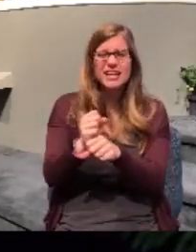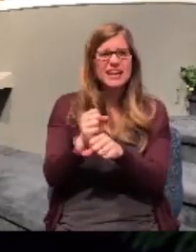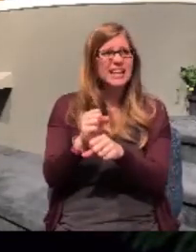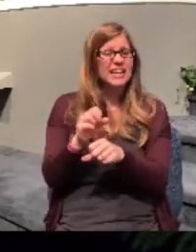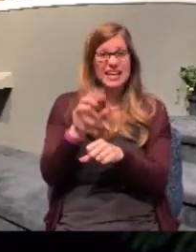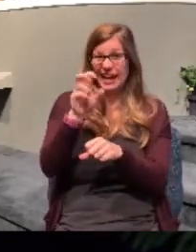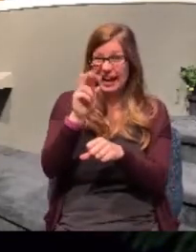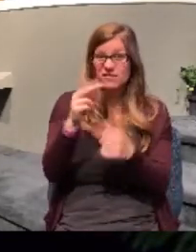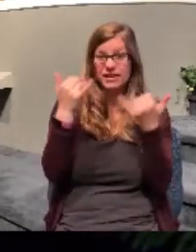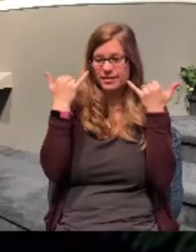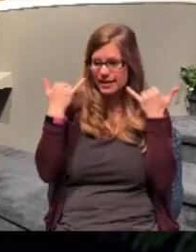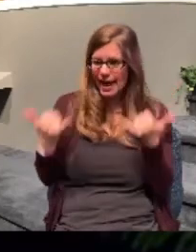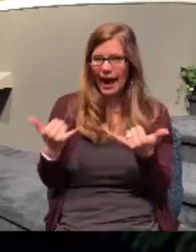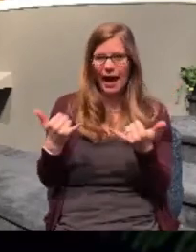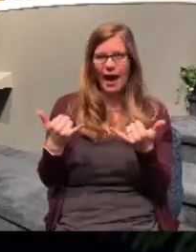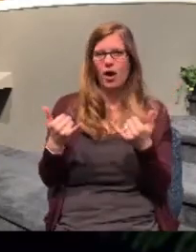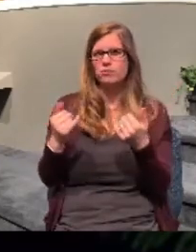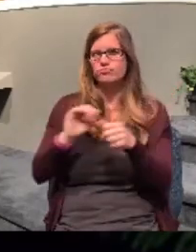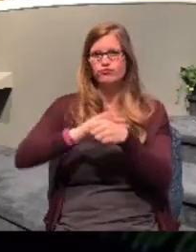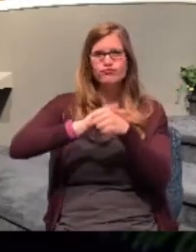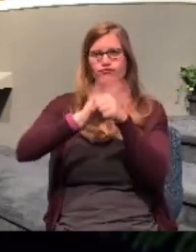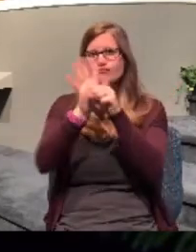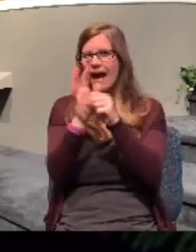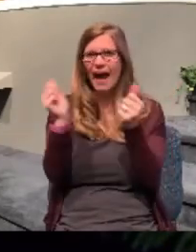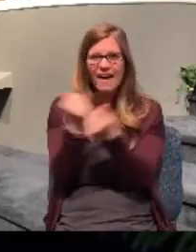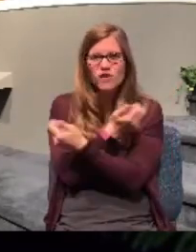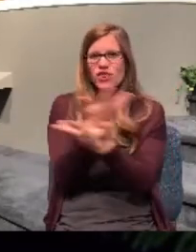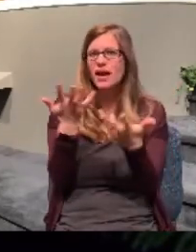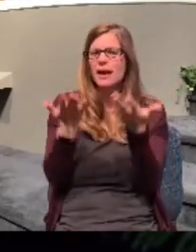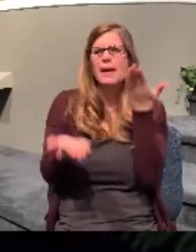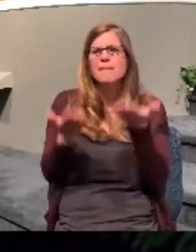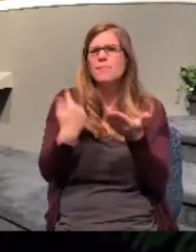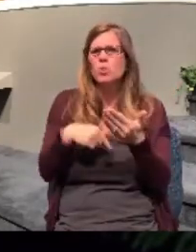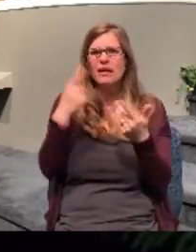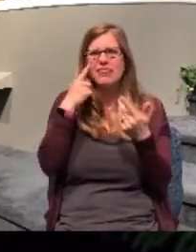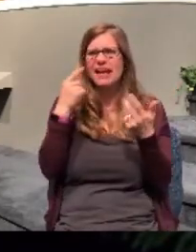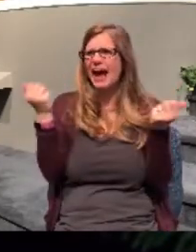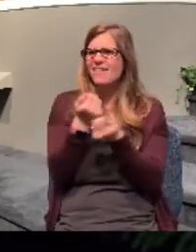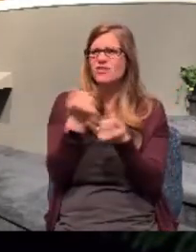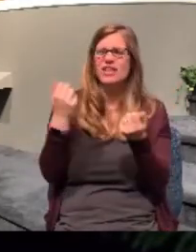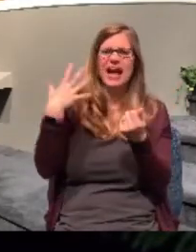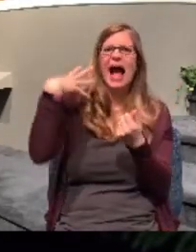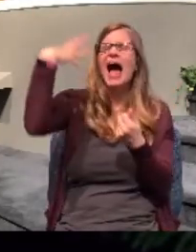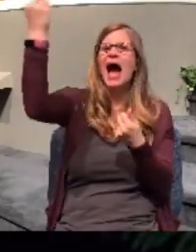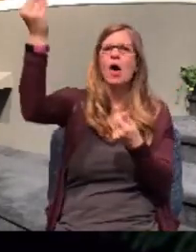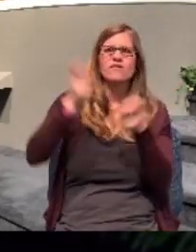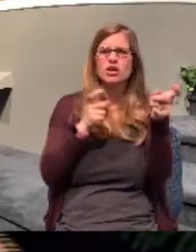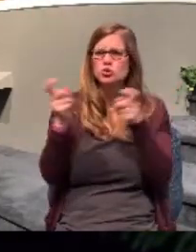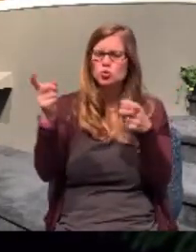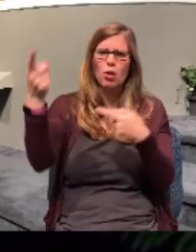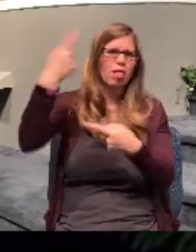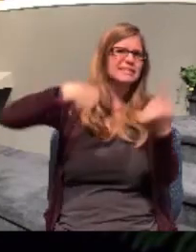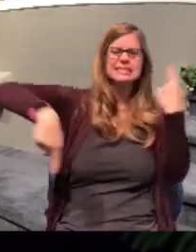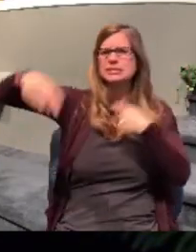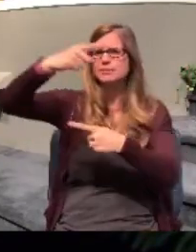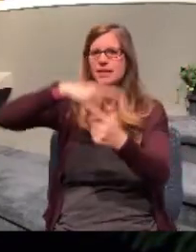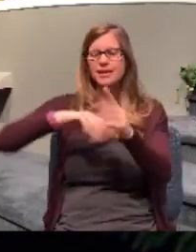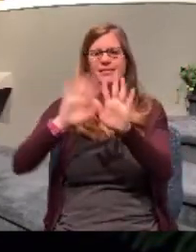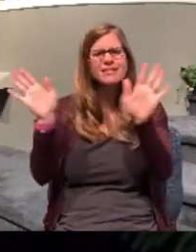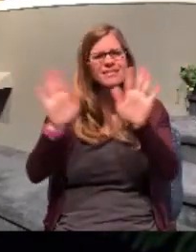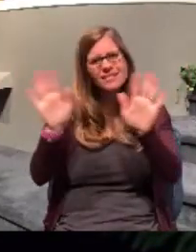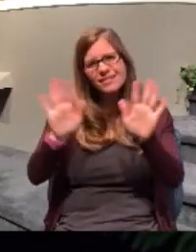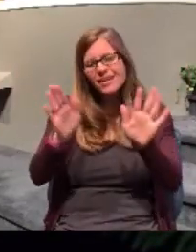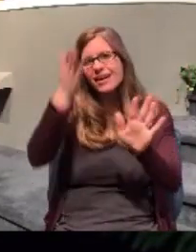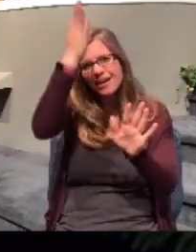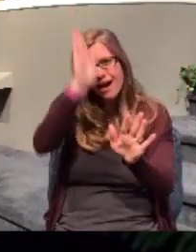across America and around the world, we may think that things are spinning out of control. I want you to know God is still